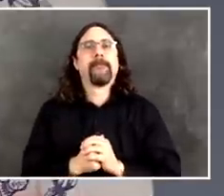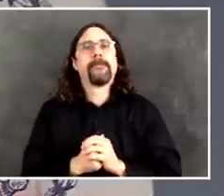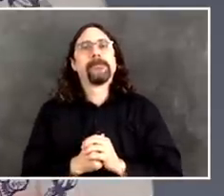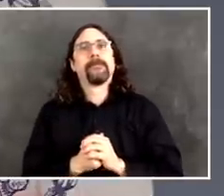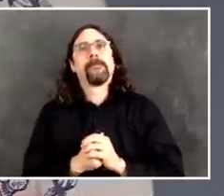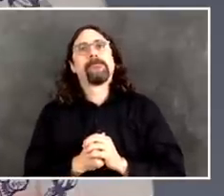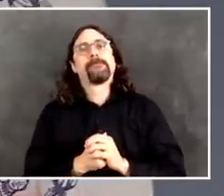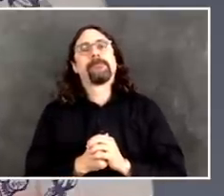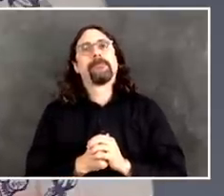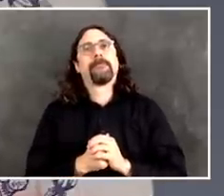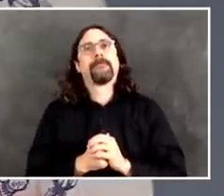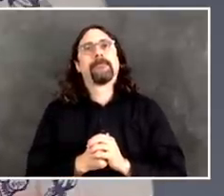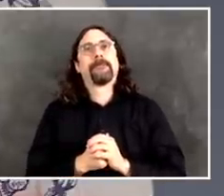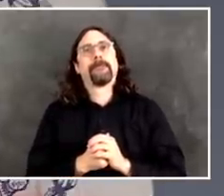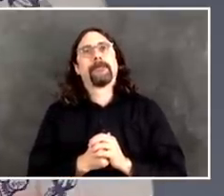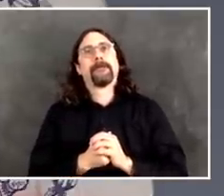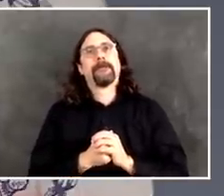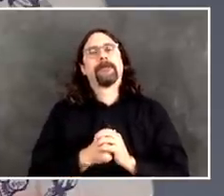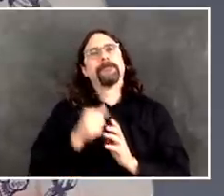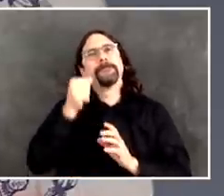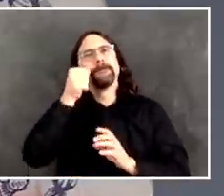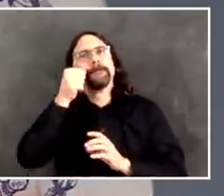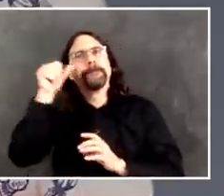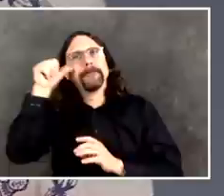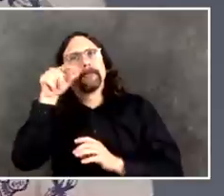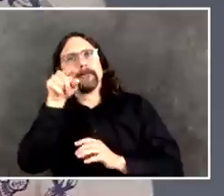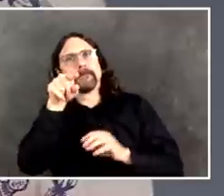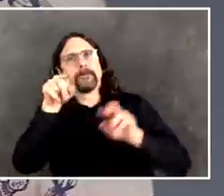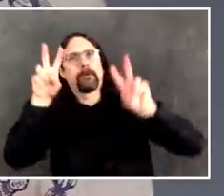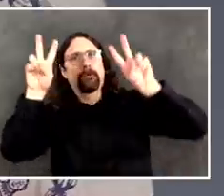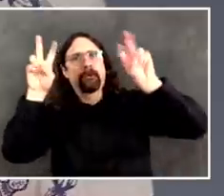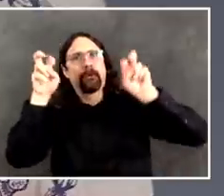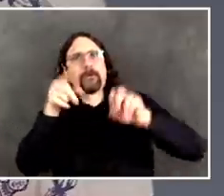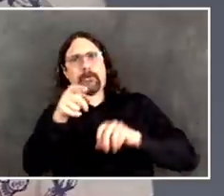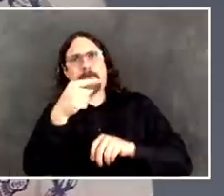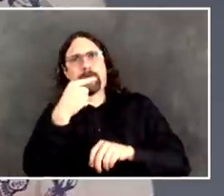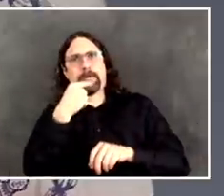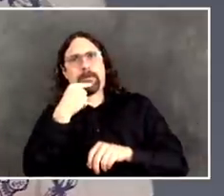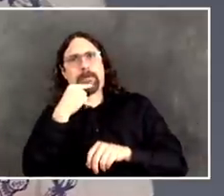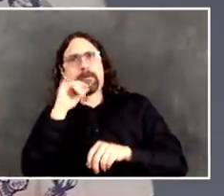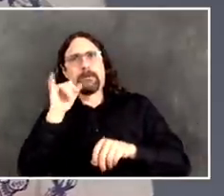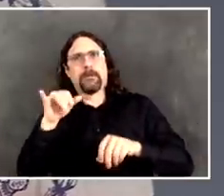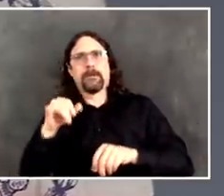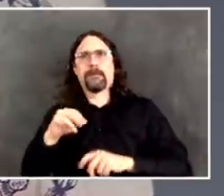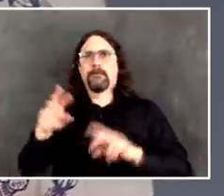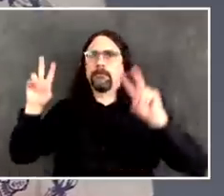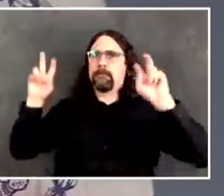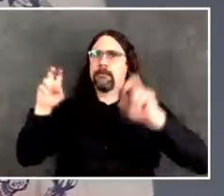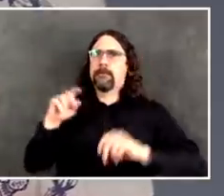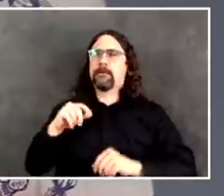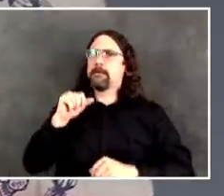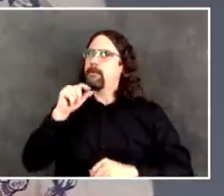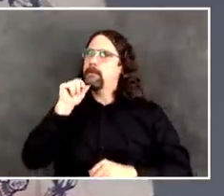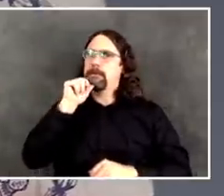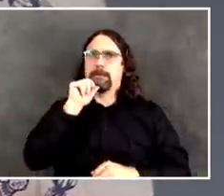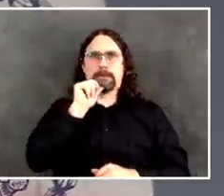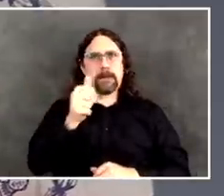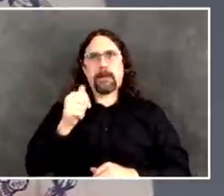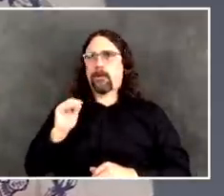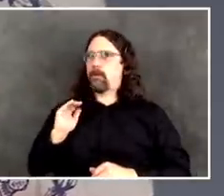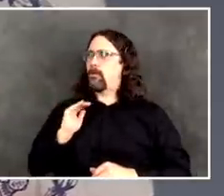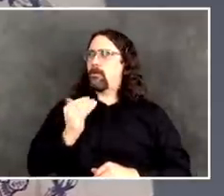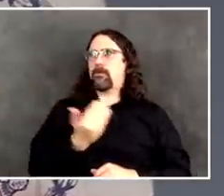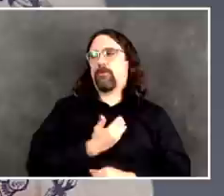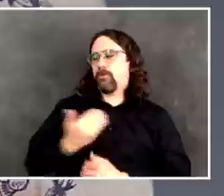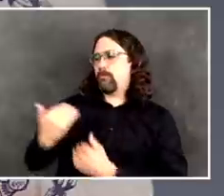protective equipment, even though, you know, we've had over 3000 patients die in nursing home facilities. And I wonder if you